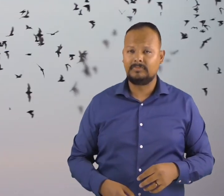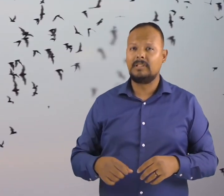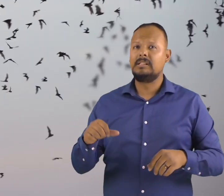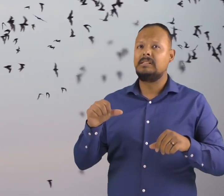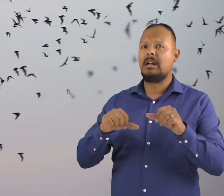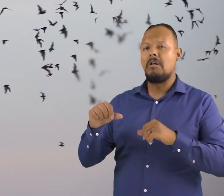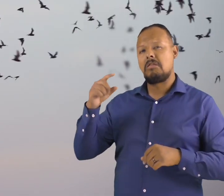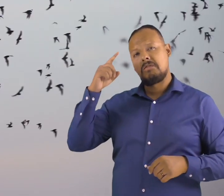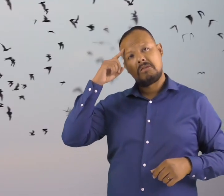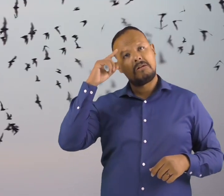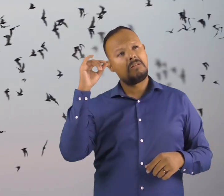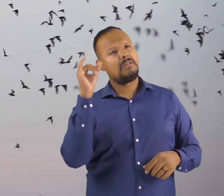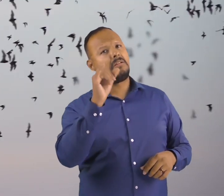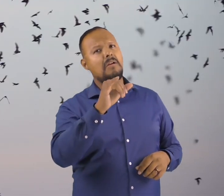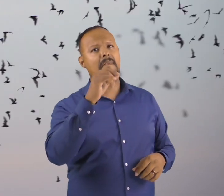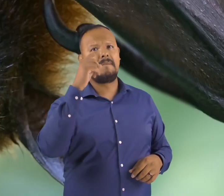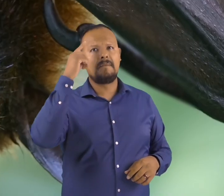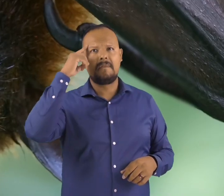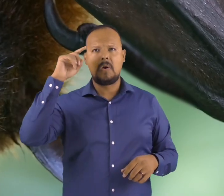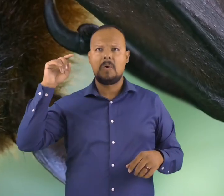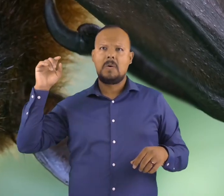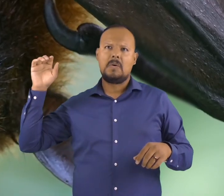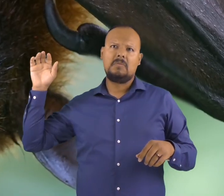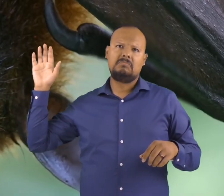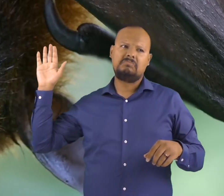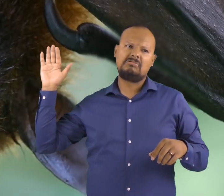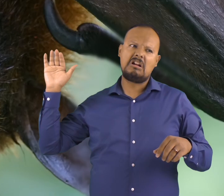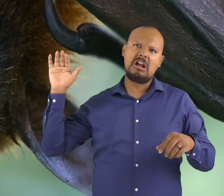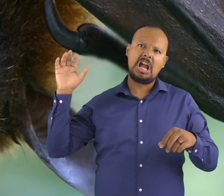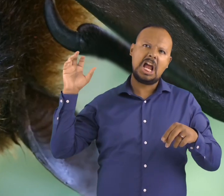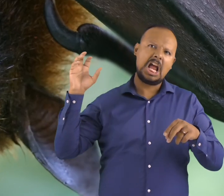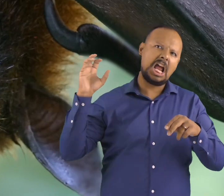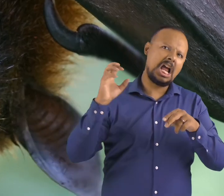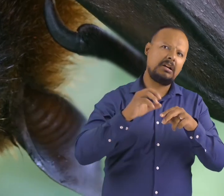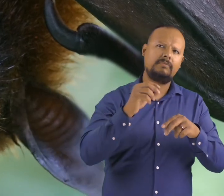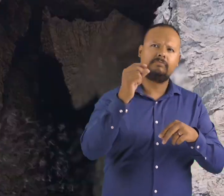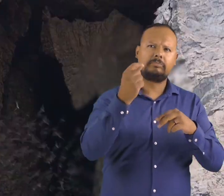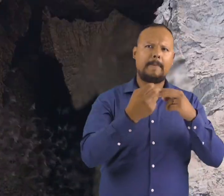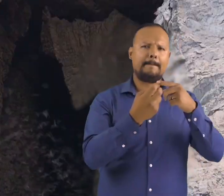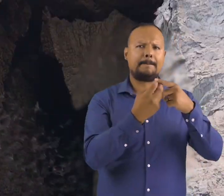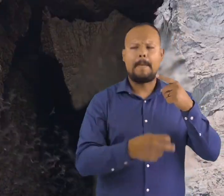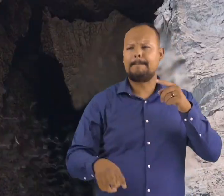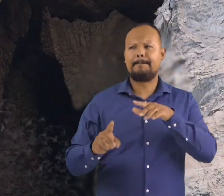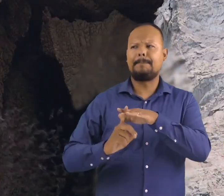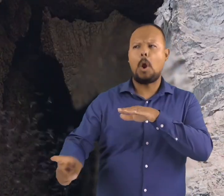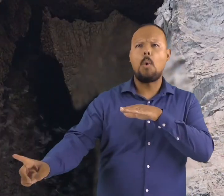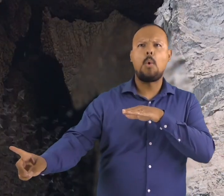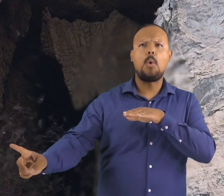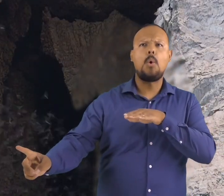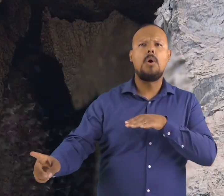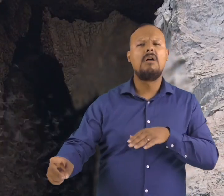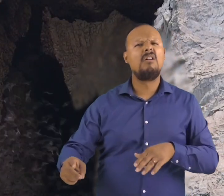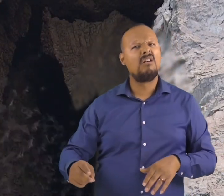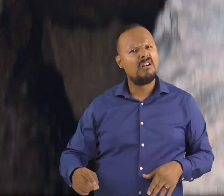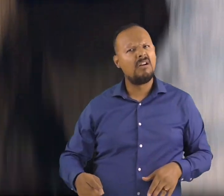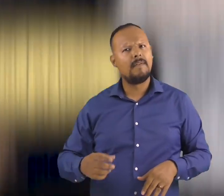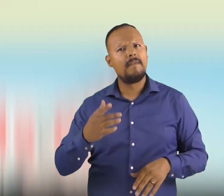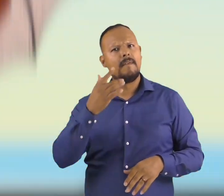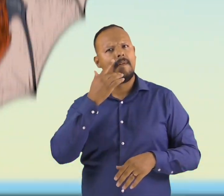they are nocturnal and prefer to sleep during the day and hunt for food at night.